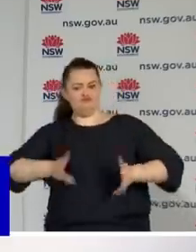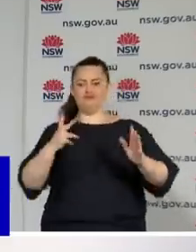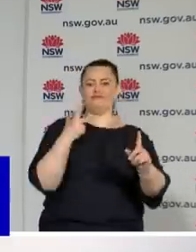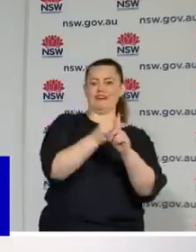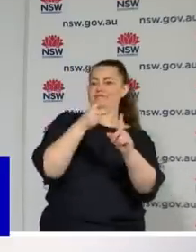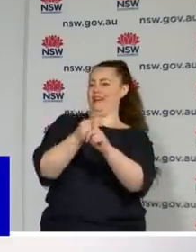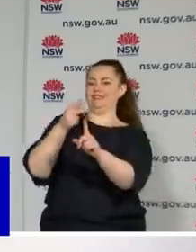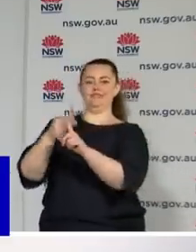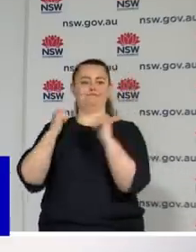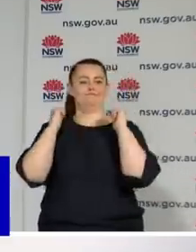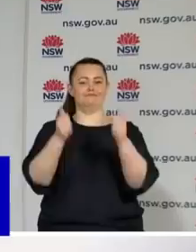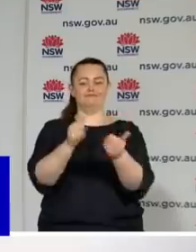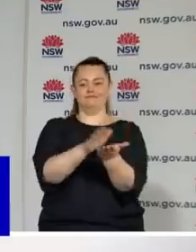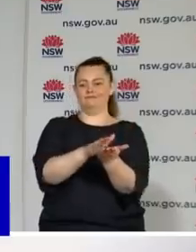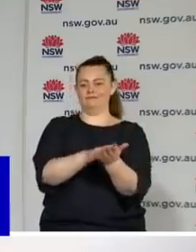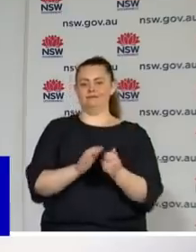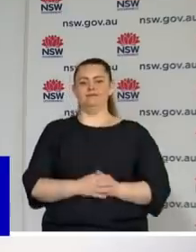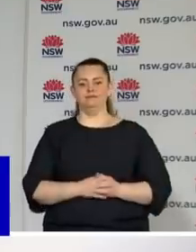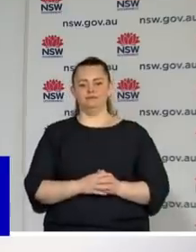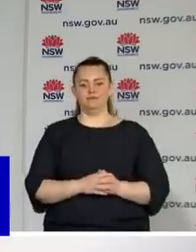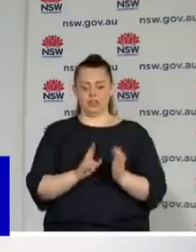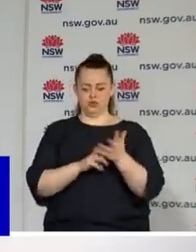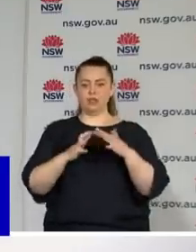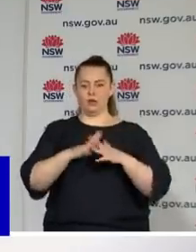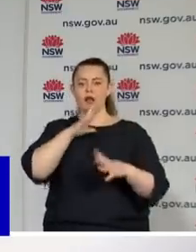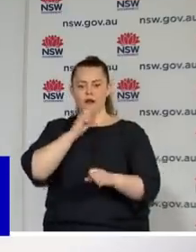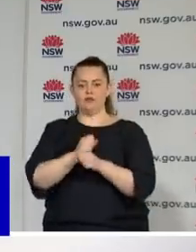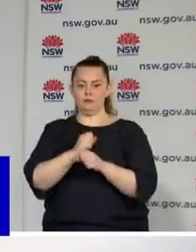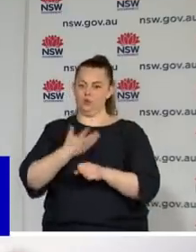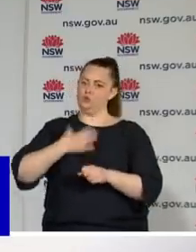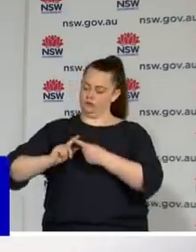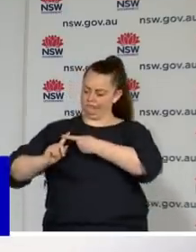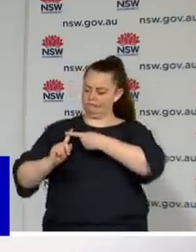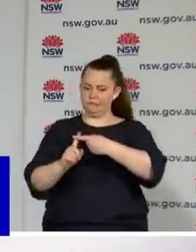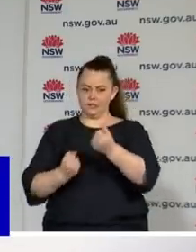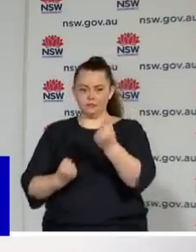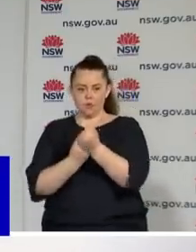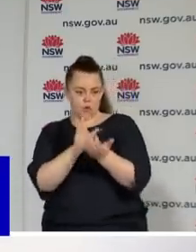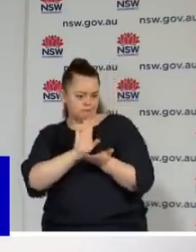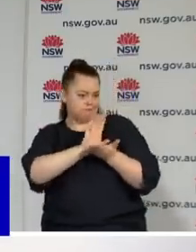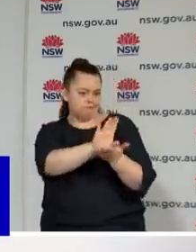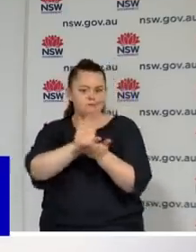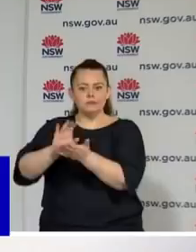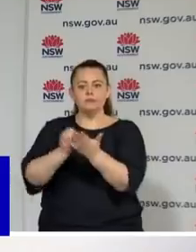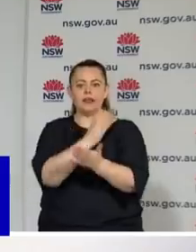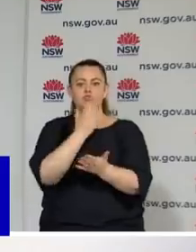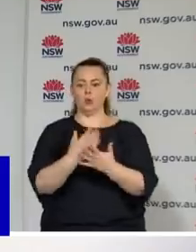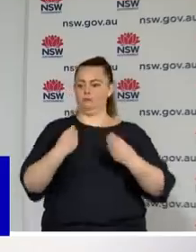continued financial support from the New South Wales government during this period will ensure that businesses will have that cash flow, that as